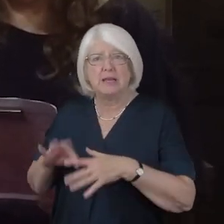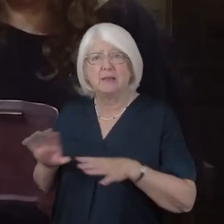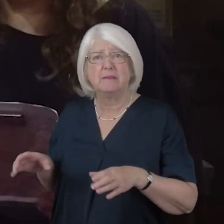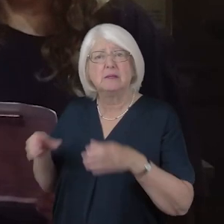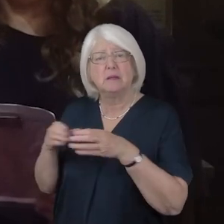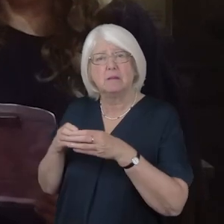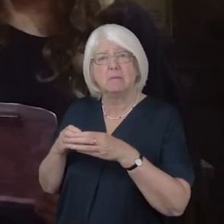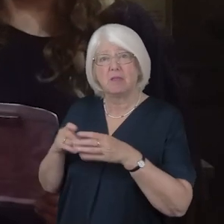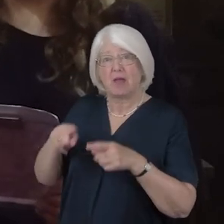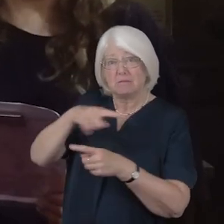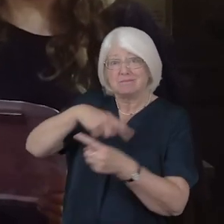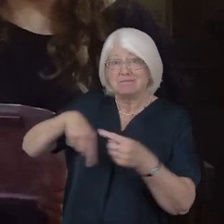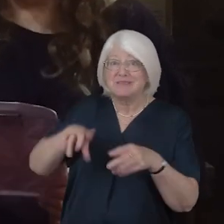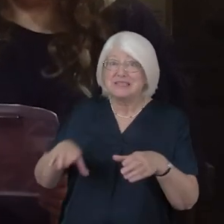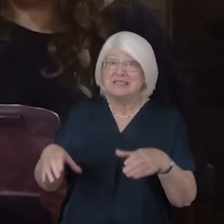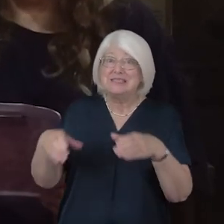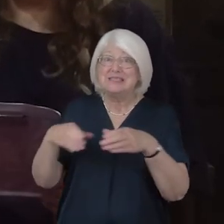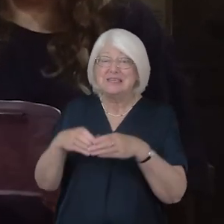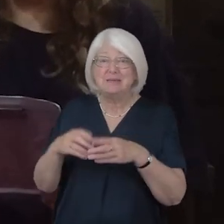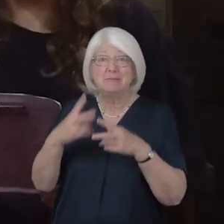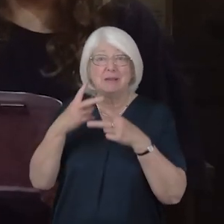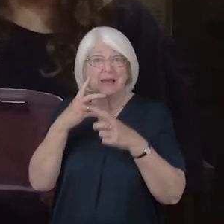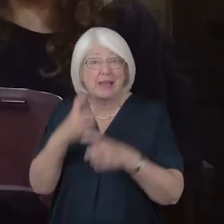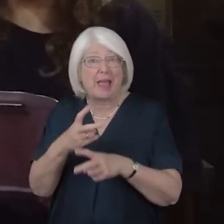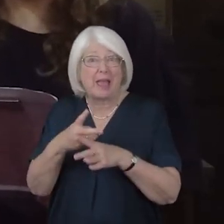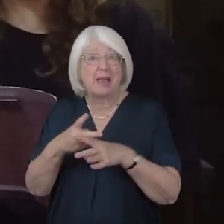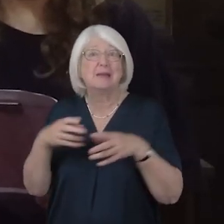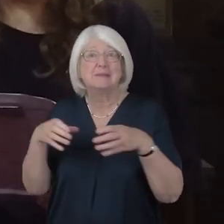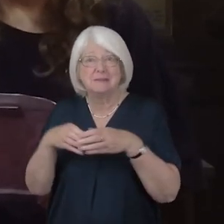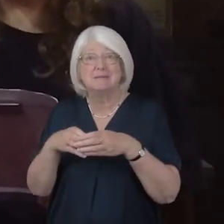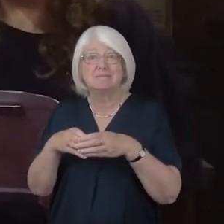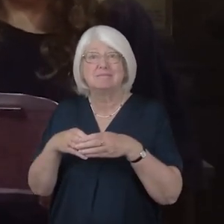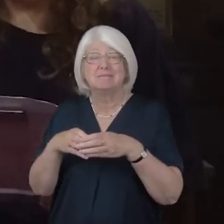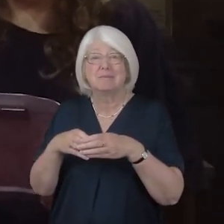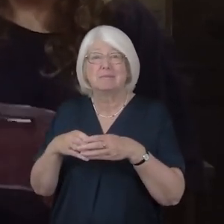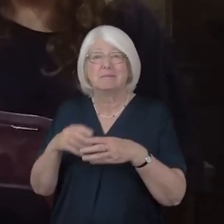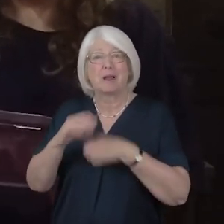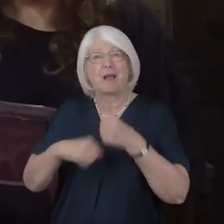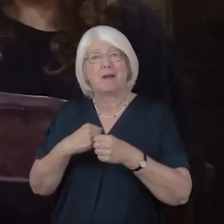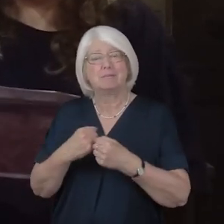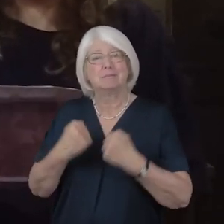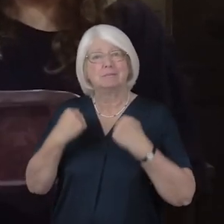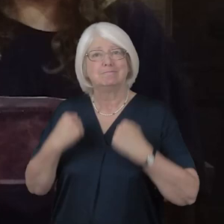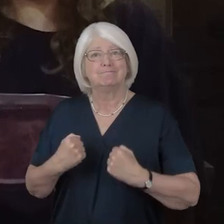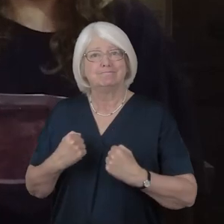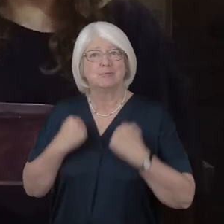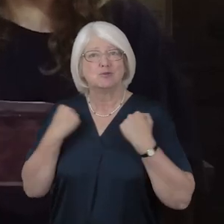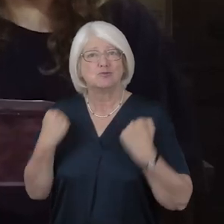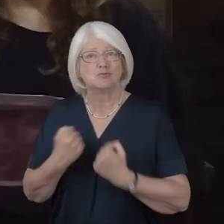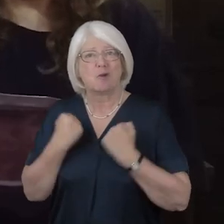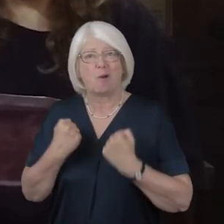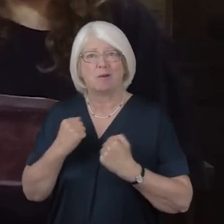and united in surviving the relentless pressures the virus has introduced